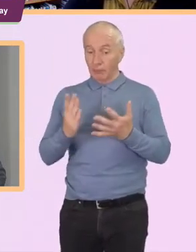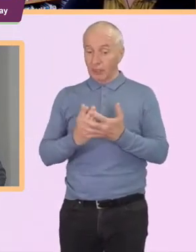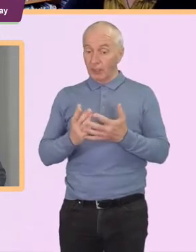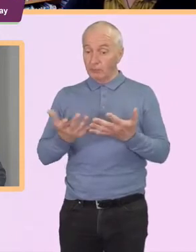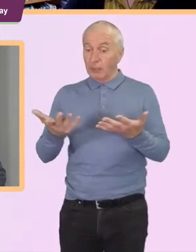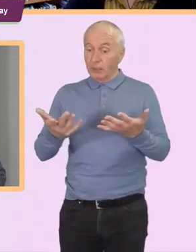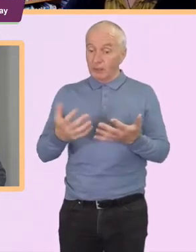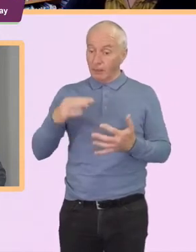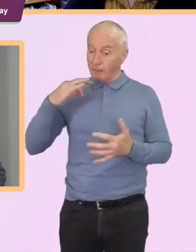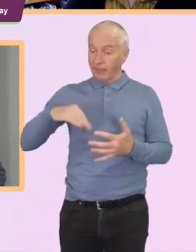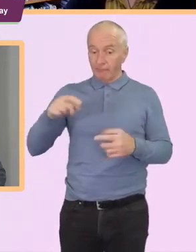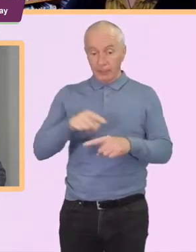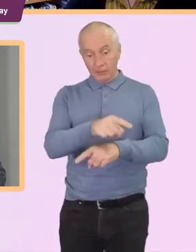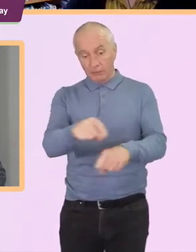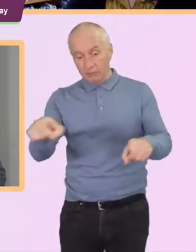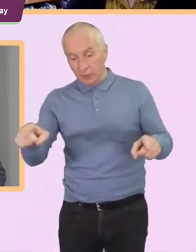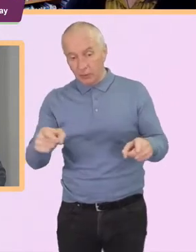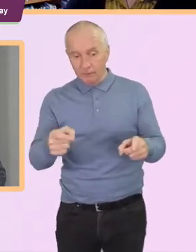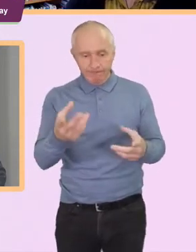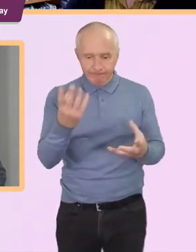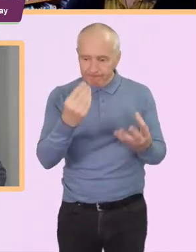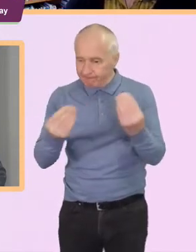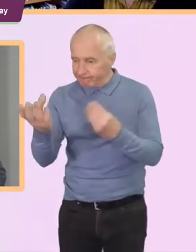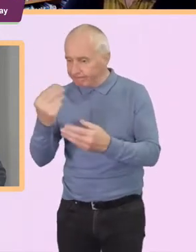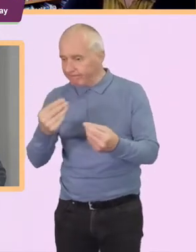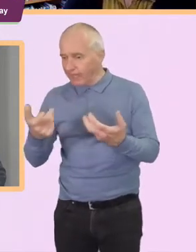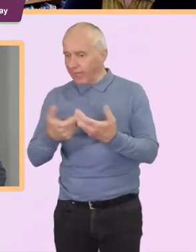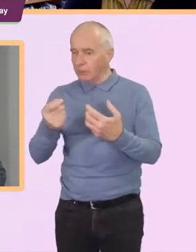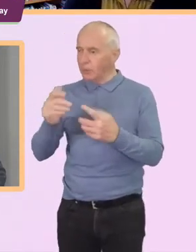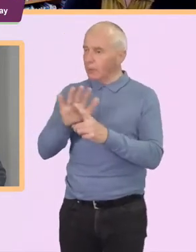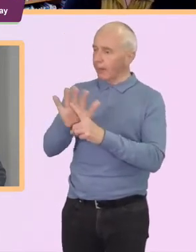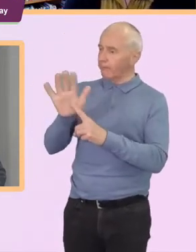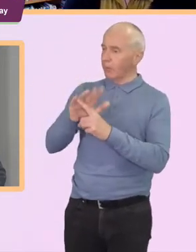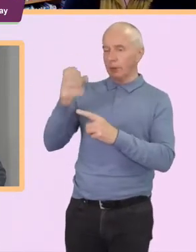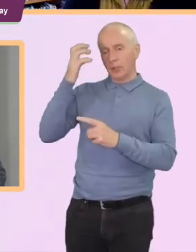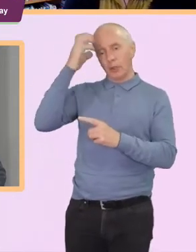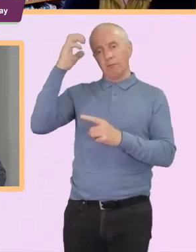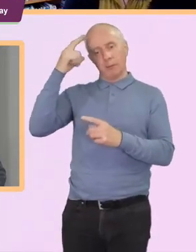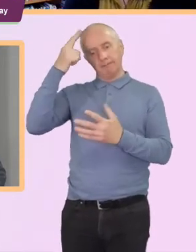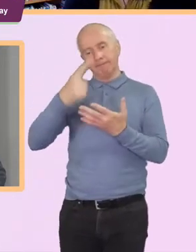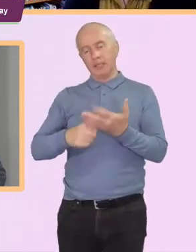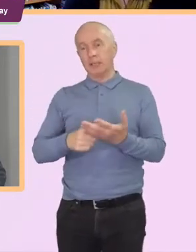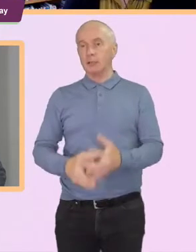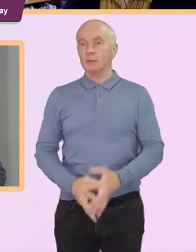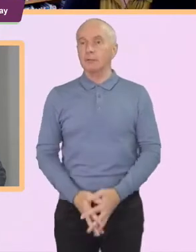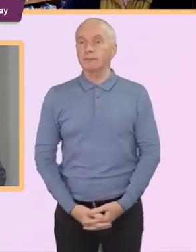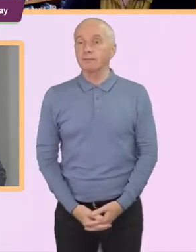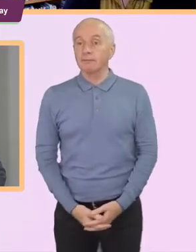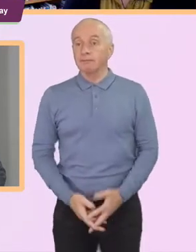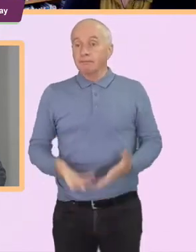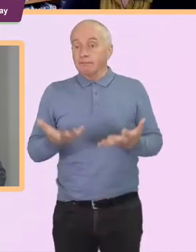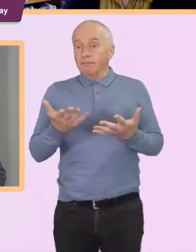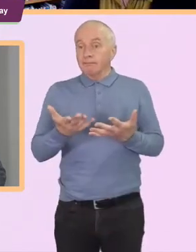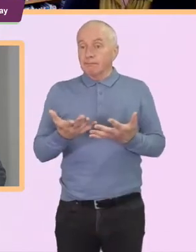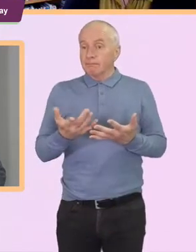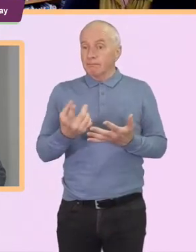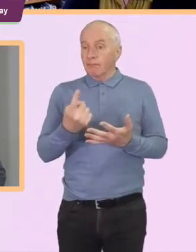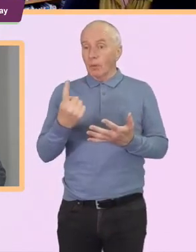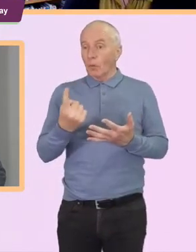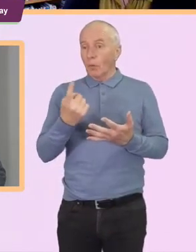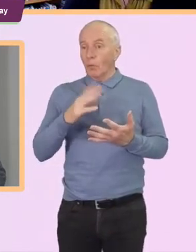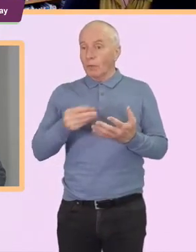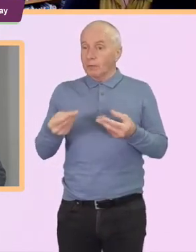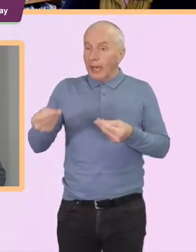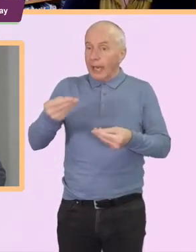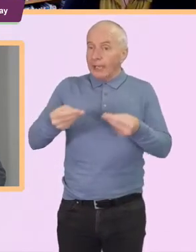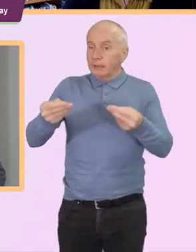as well um to be able to influence government thinking um I don't know whether anybody else from the panel wants to add